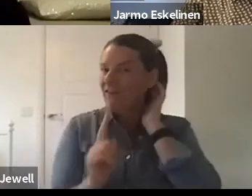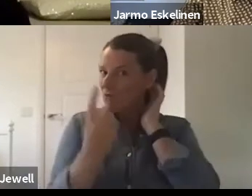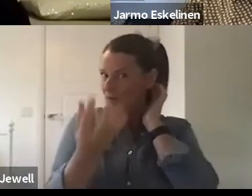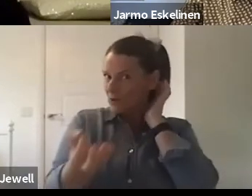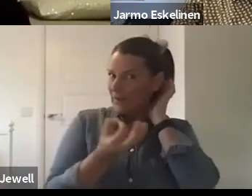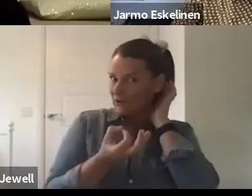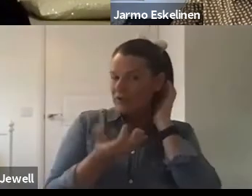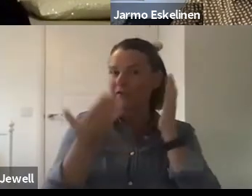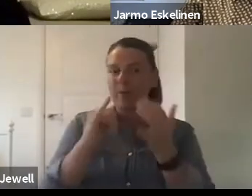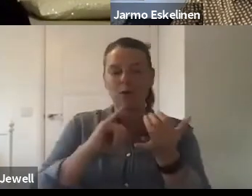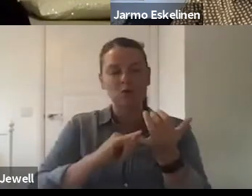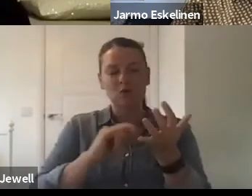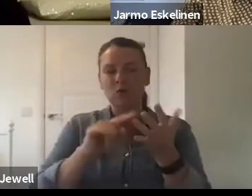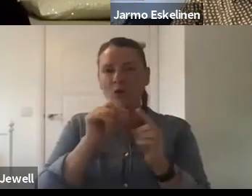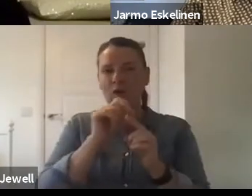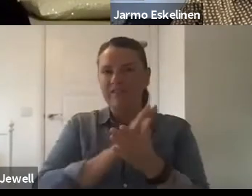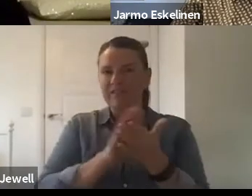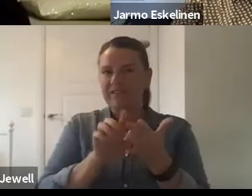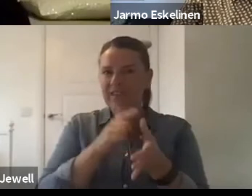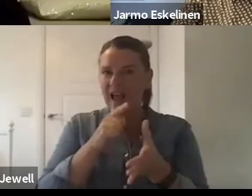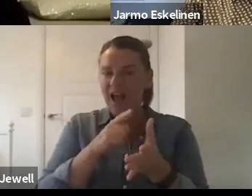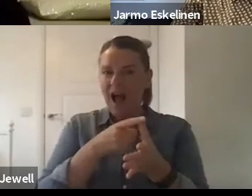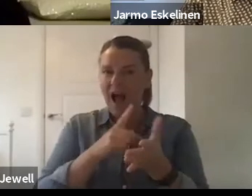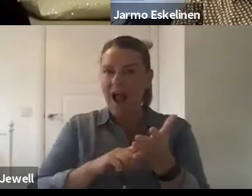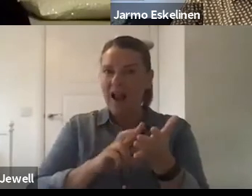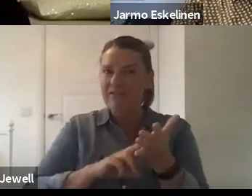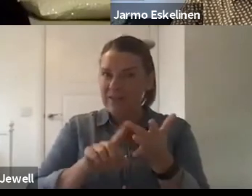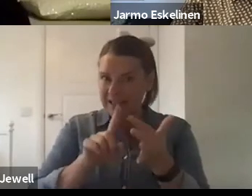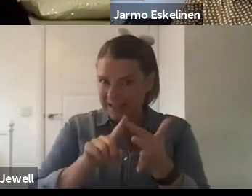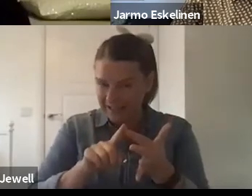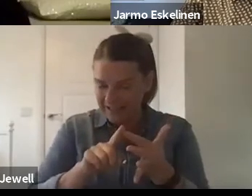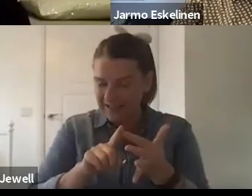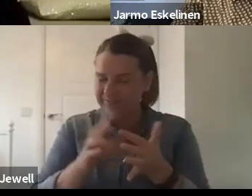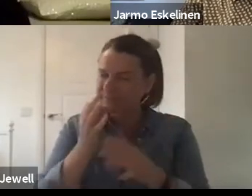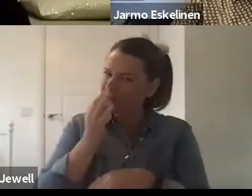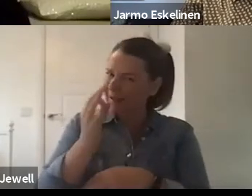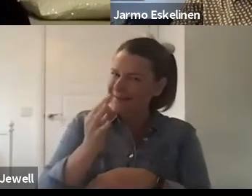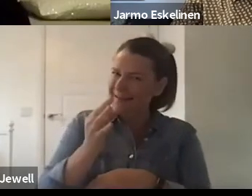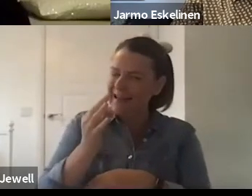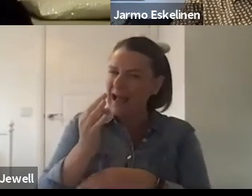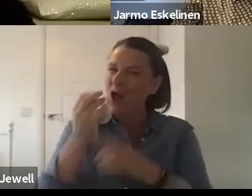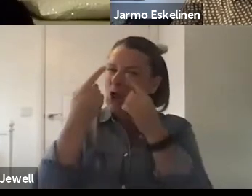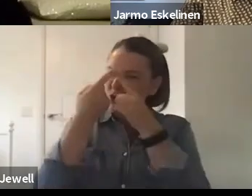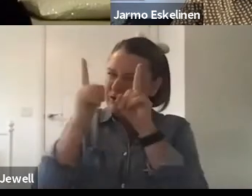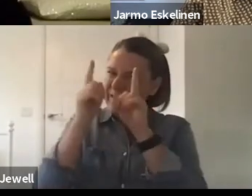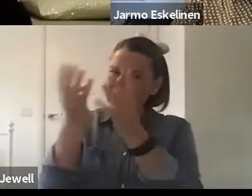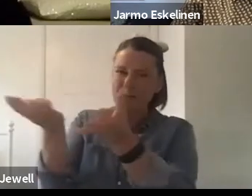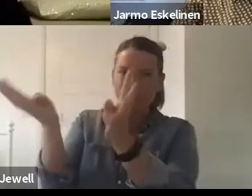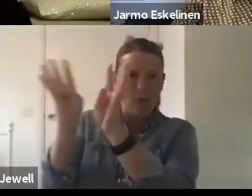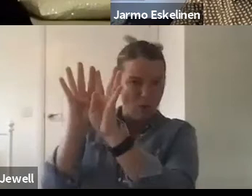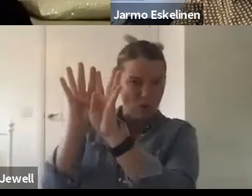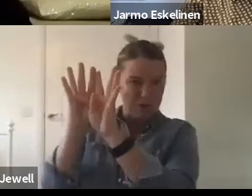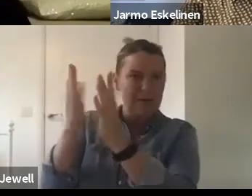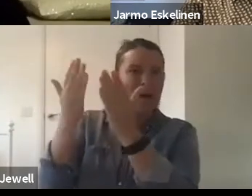from Sophia Alvi, who's asking, has the university board worked to try to increase diversity at the top?